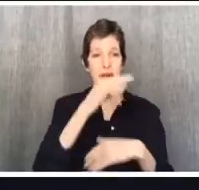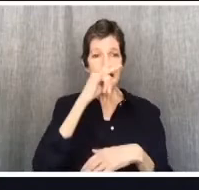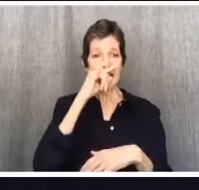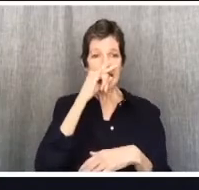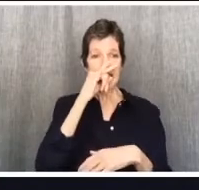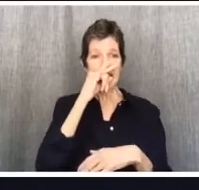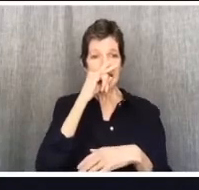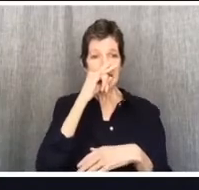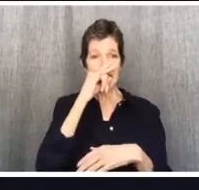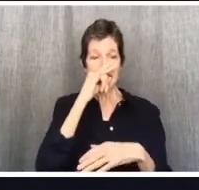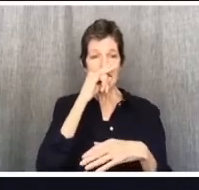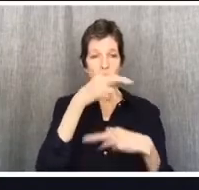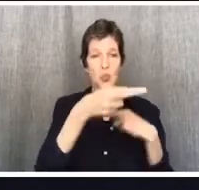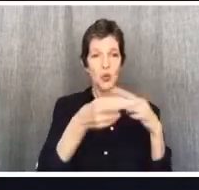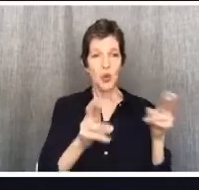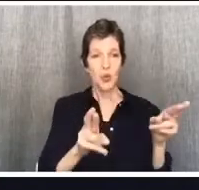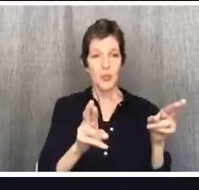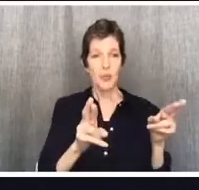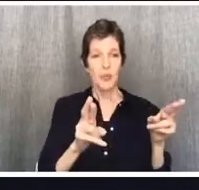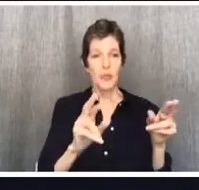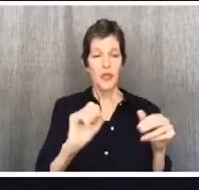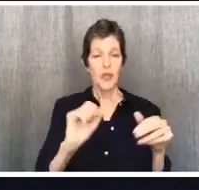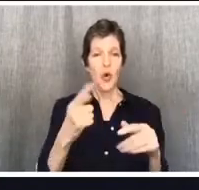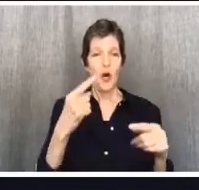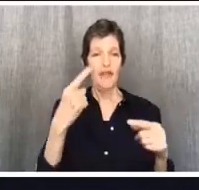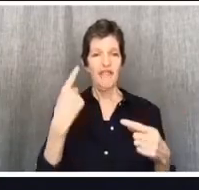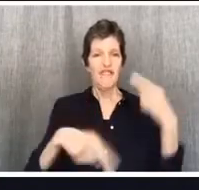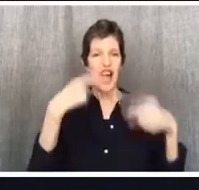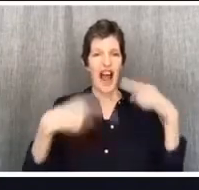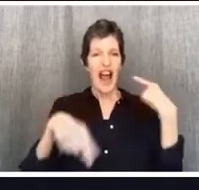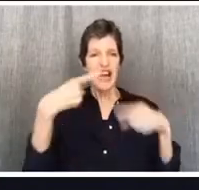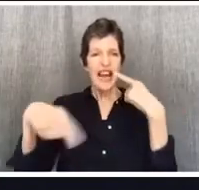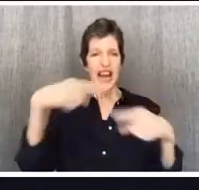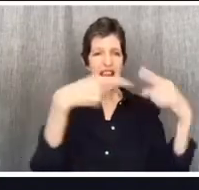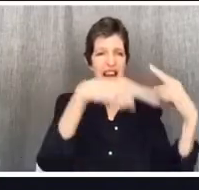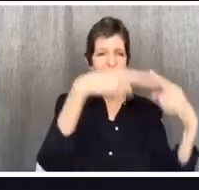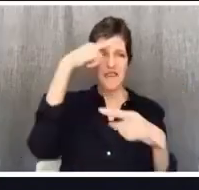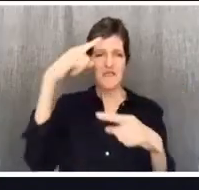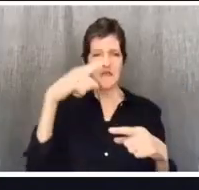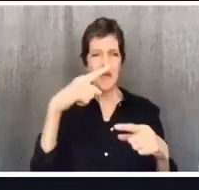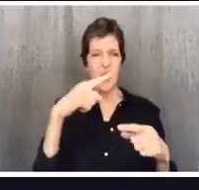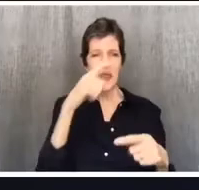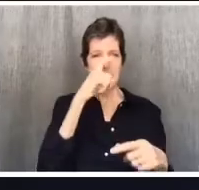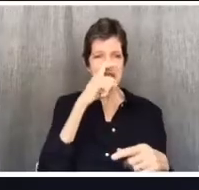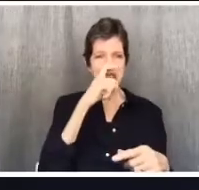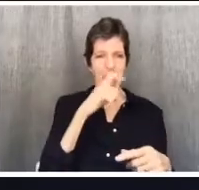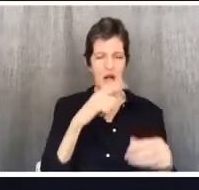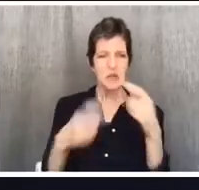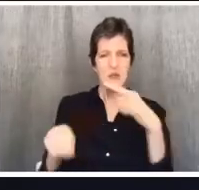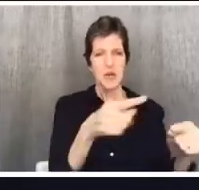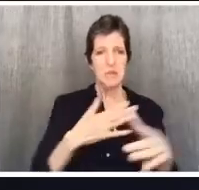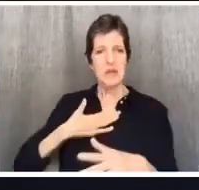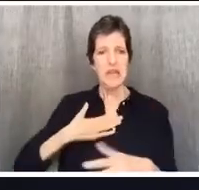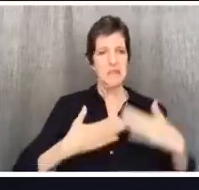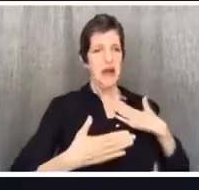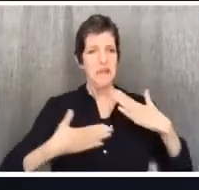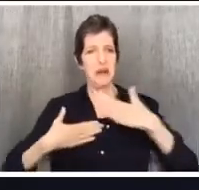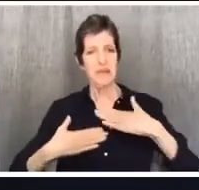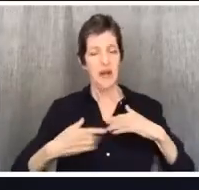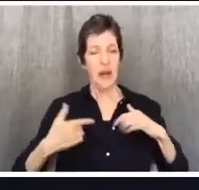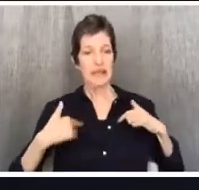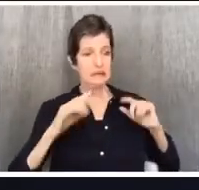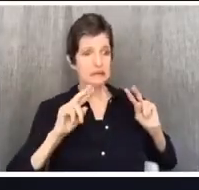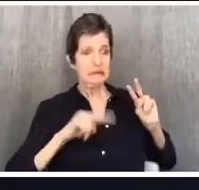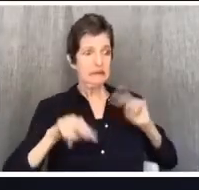on it. And then what Paul does after being in the real specific daily minutia of life stuff, he just like increases